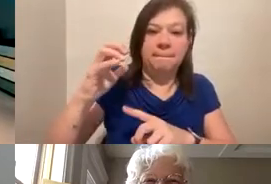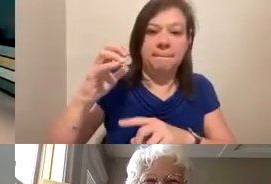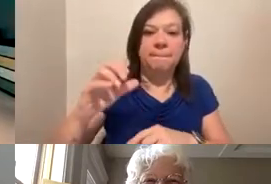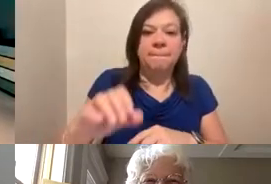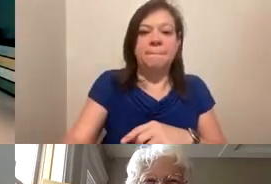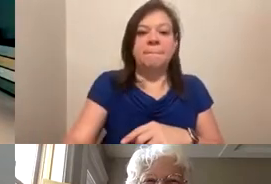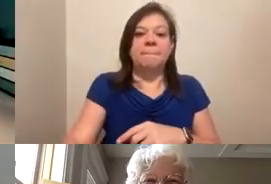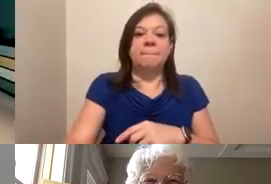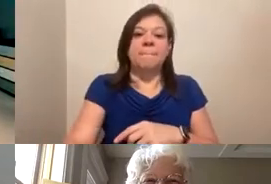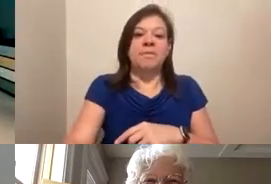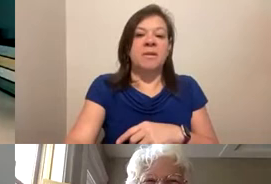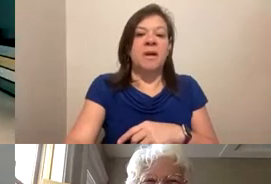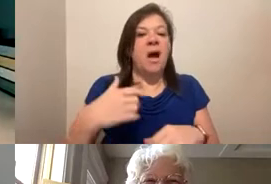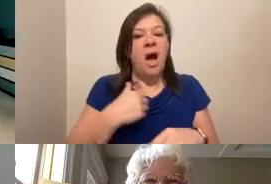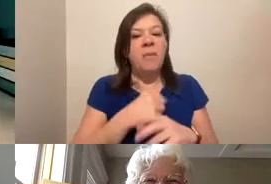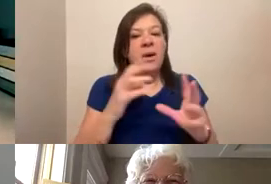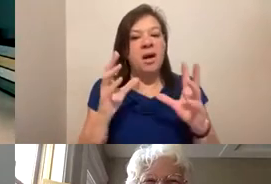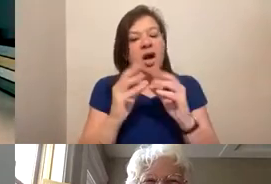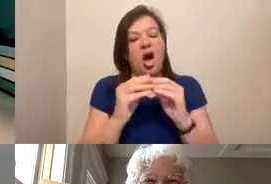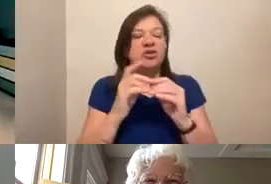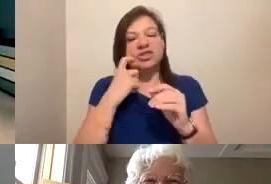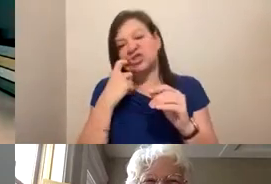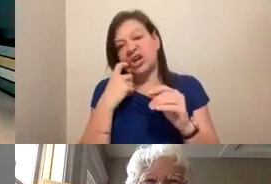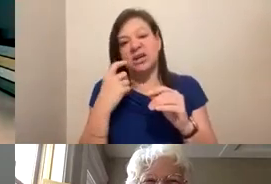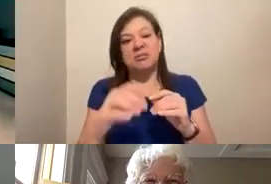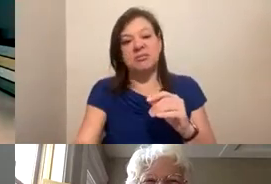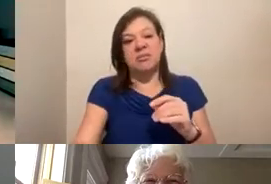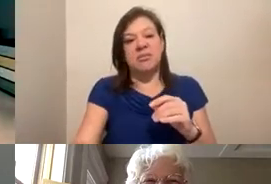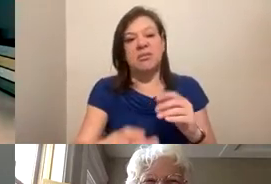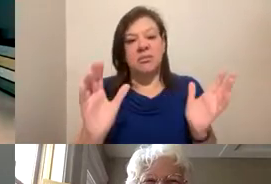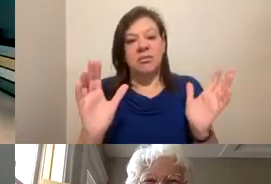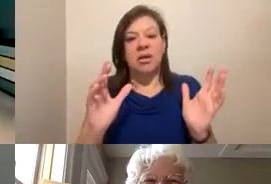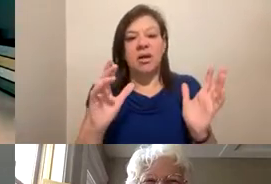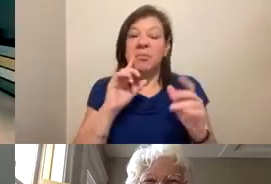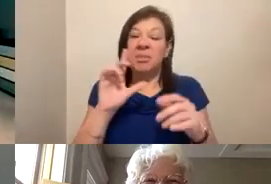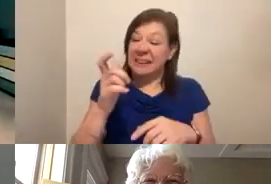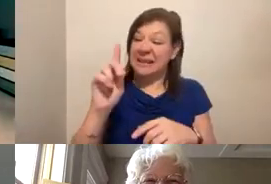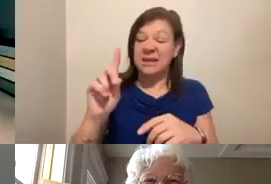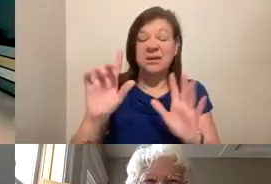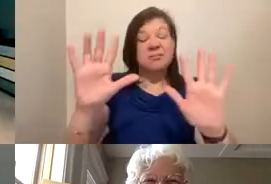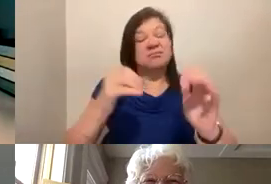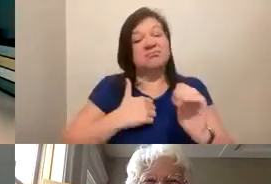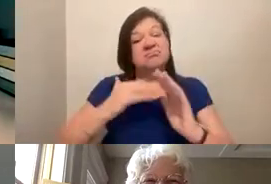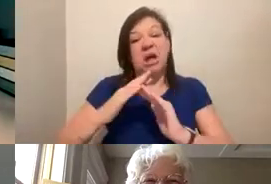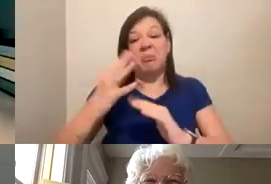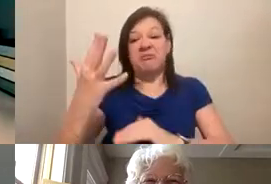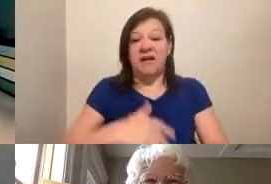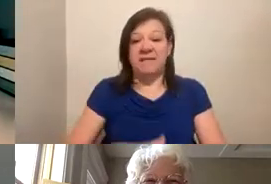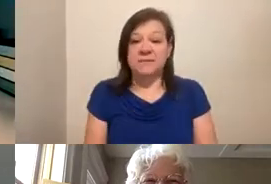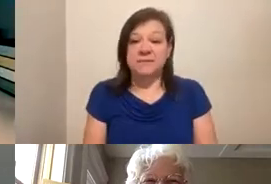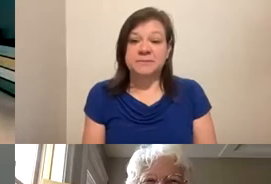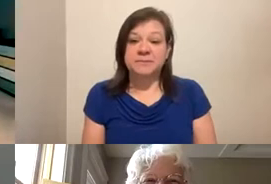junkie, I go to all kinds of things. And I will say that LEAD is definitely one of my top five. And so,